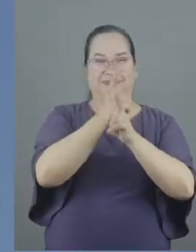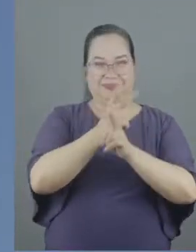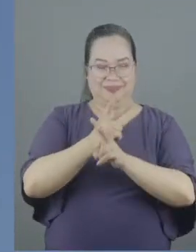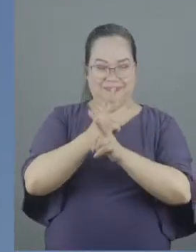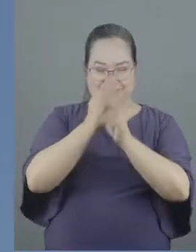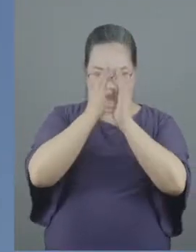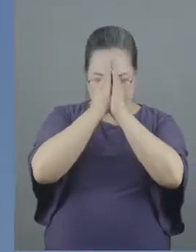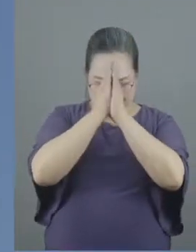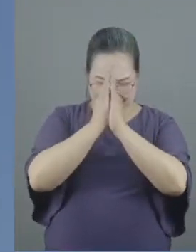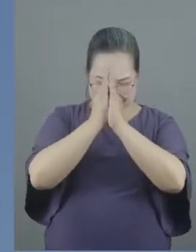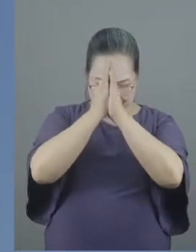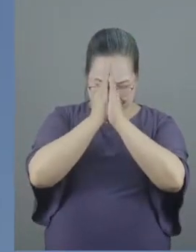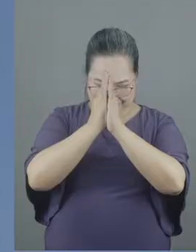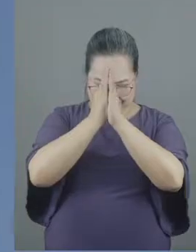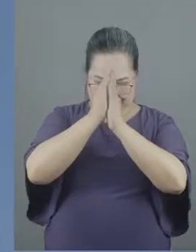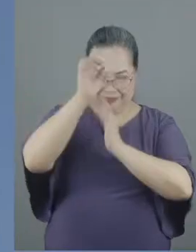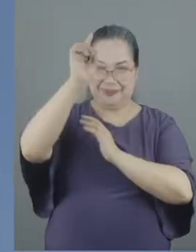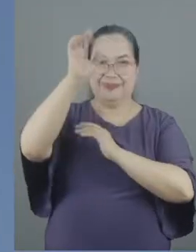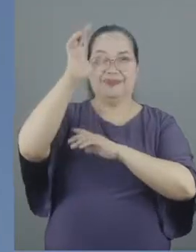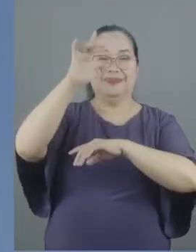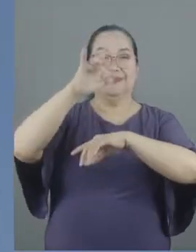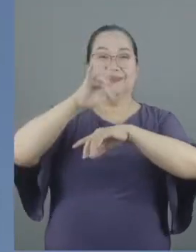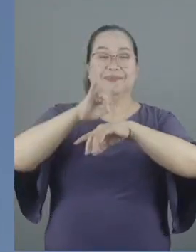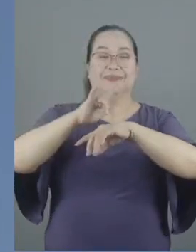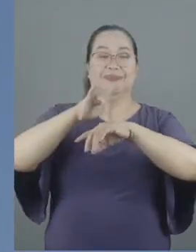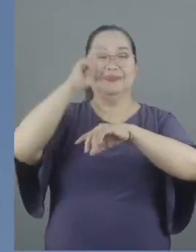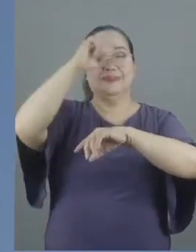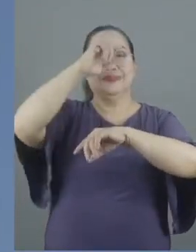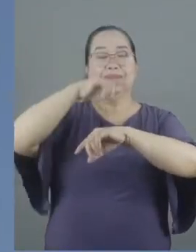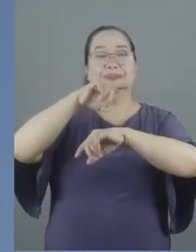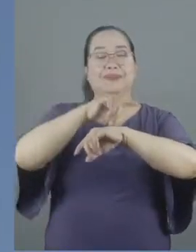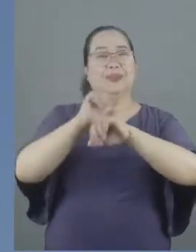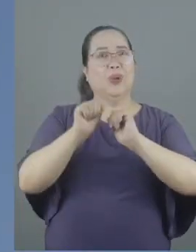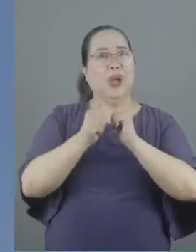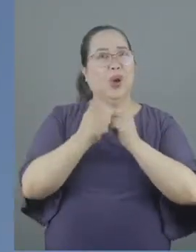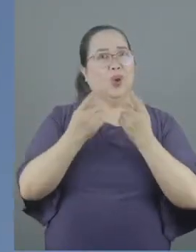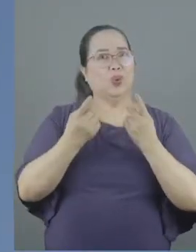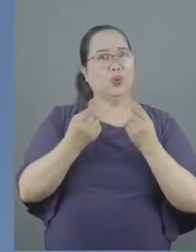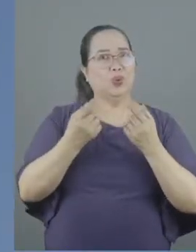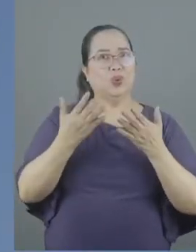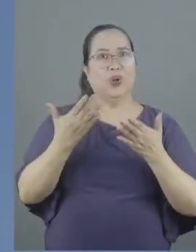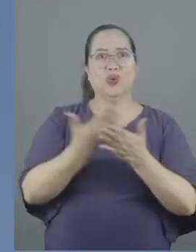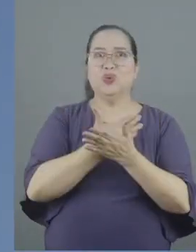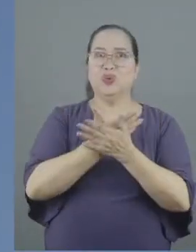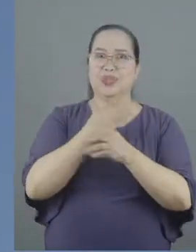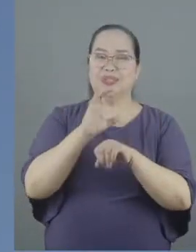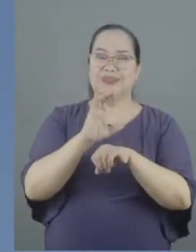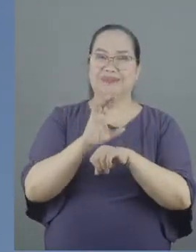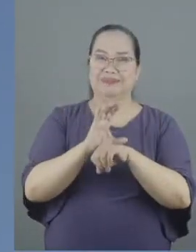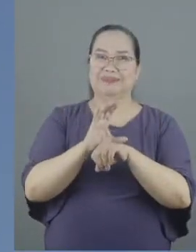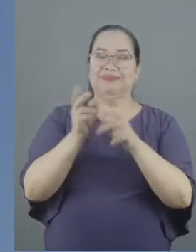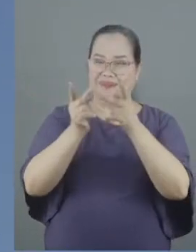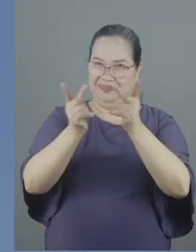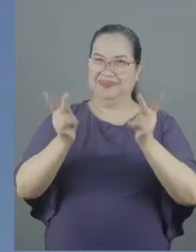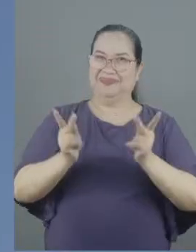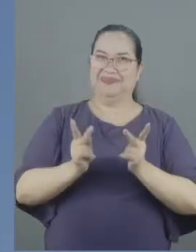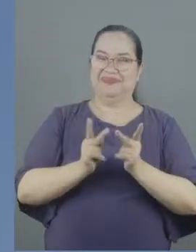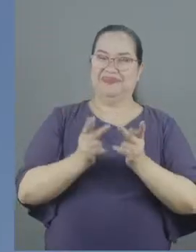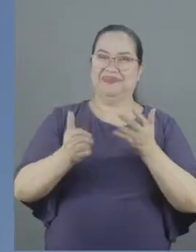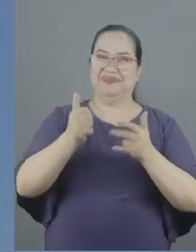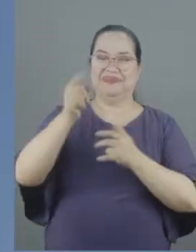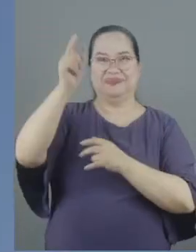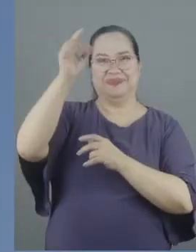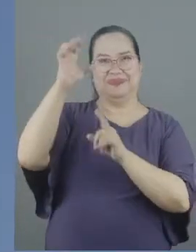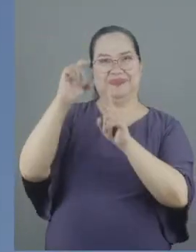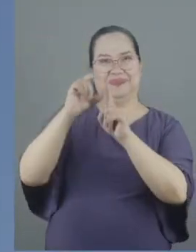prayerfully sought God's wisdom for our next steps to find a new church, a place where God's Word